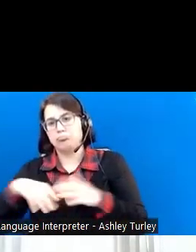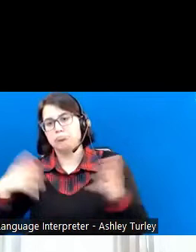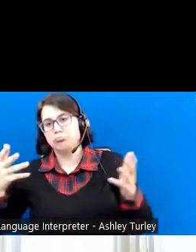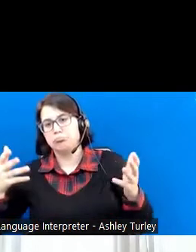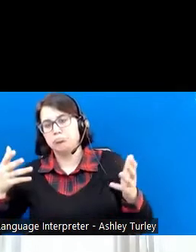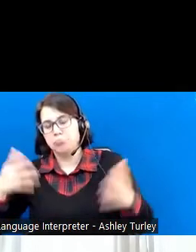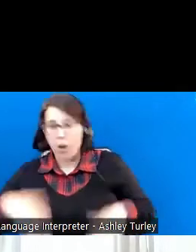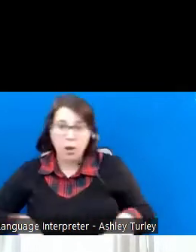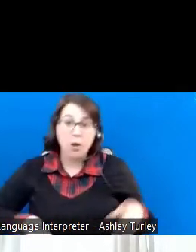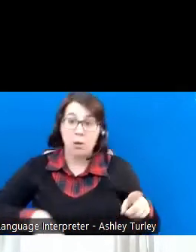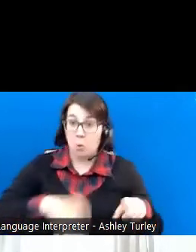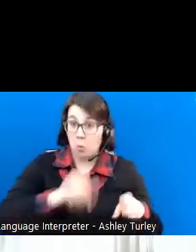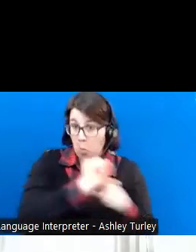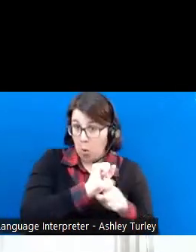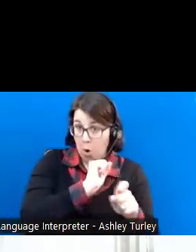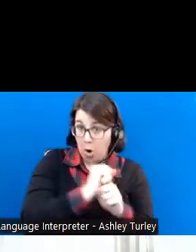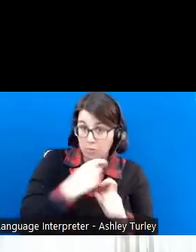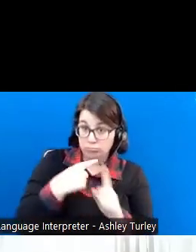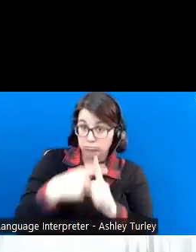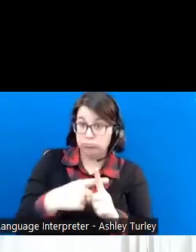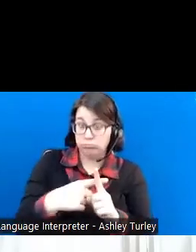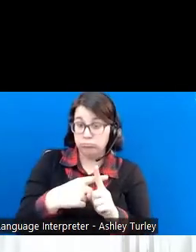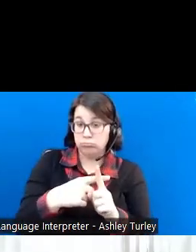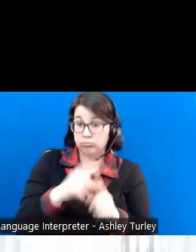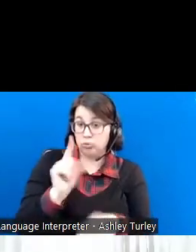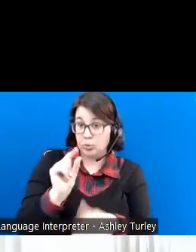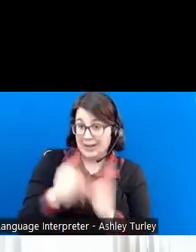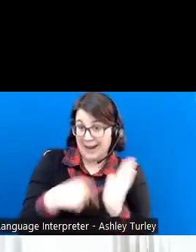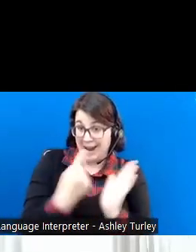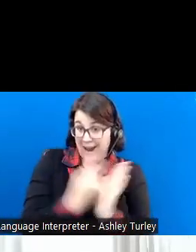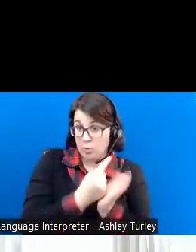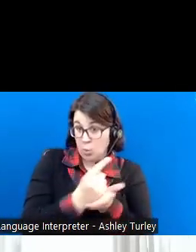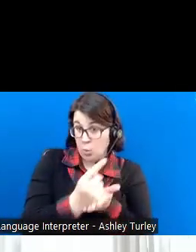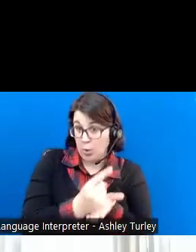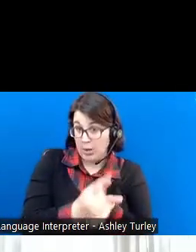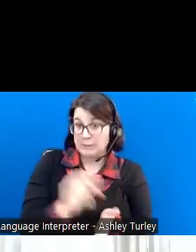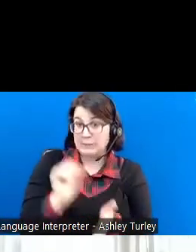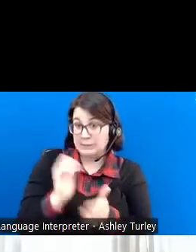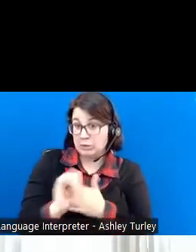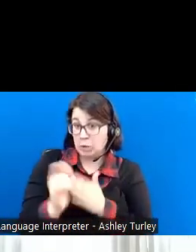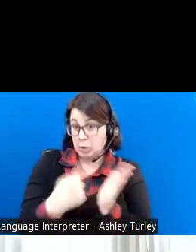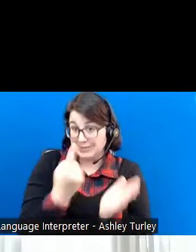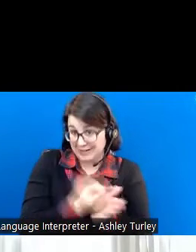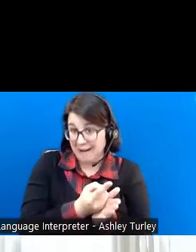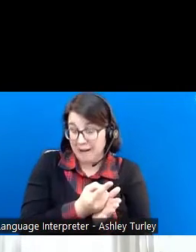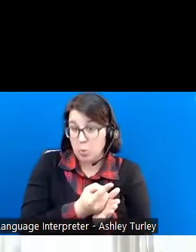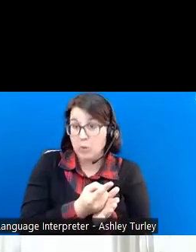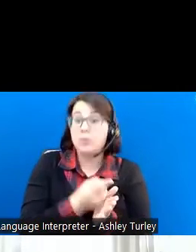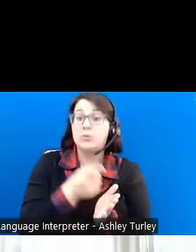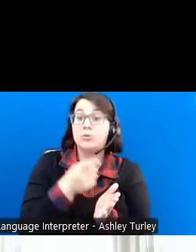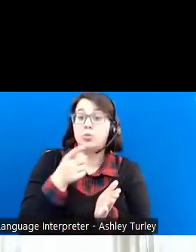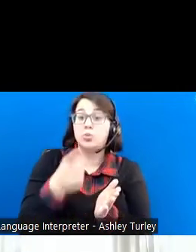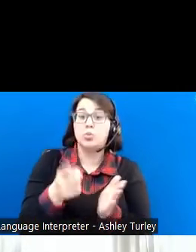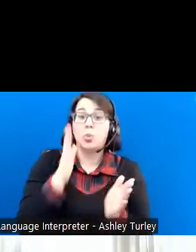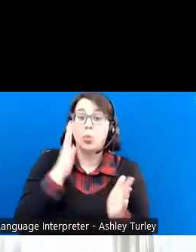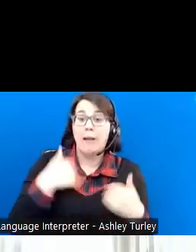By working 20 hours a week and making $10 an hour, you're going to have